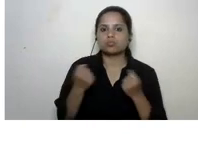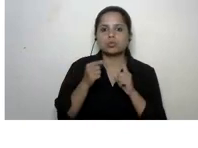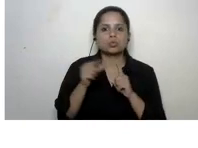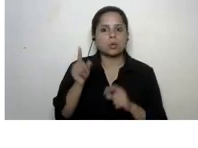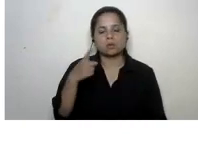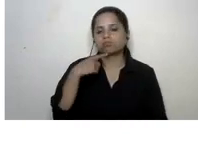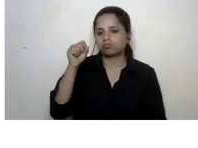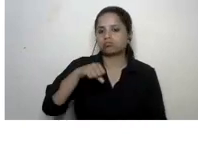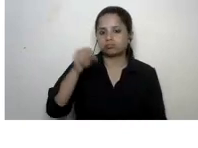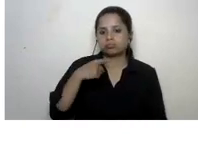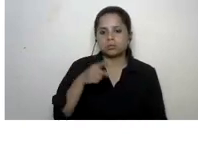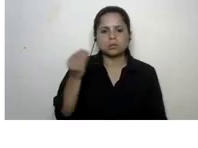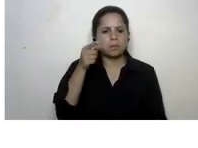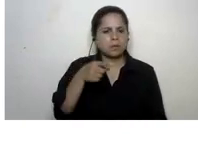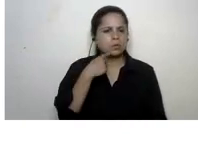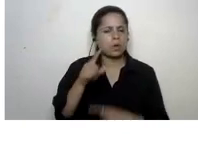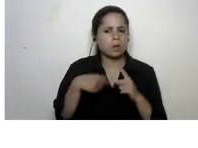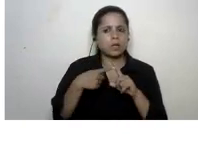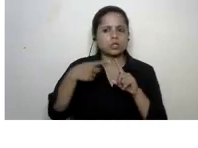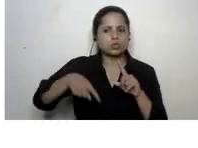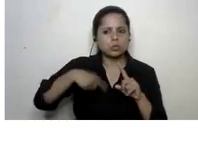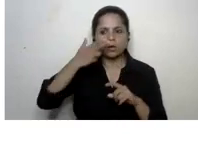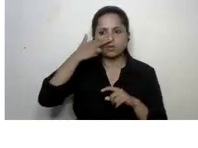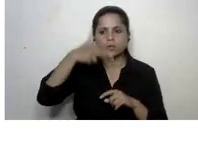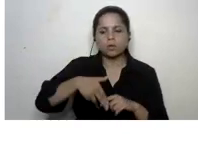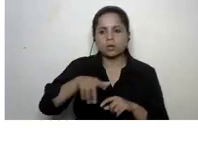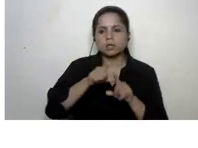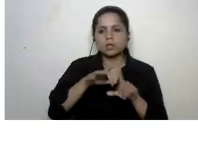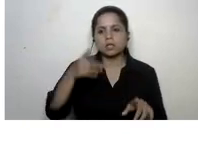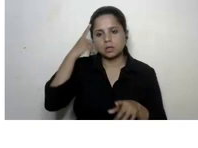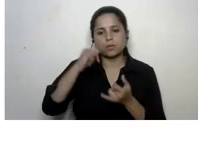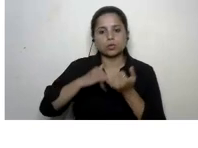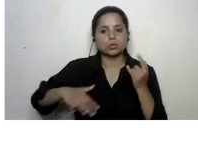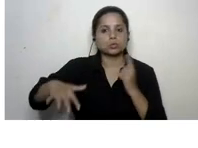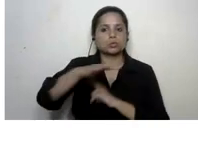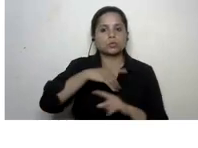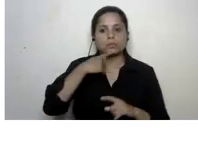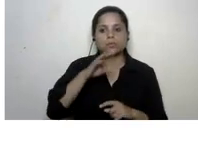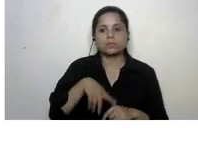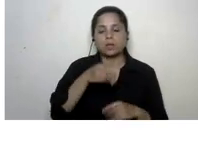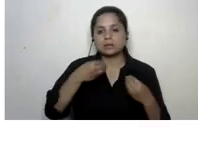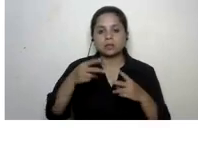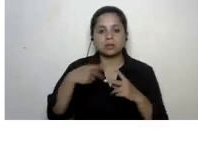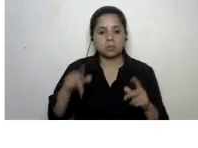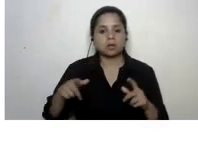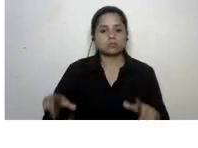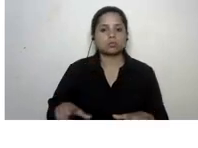yes yes somebody has talked about transport fuel being a danger for society and we have to plant trees